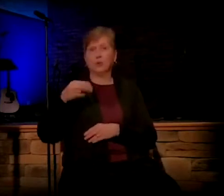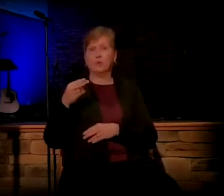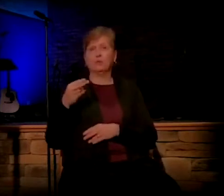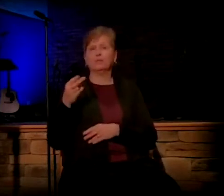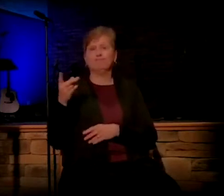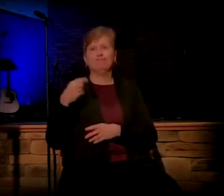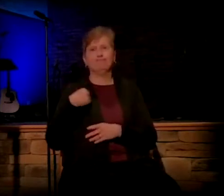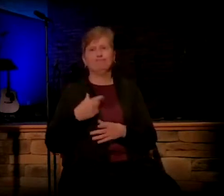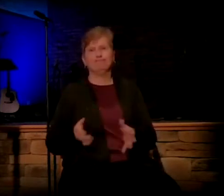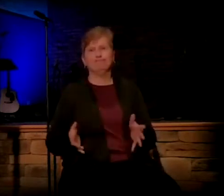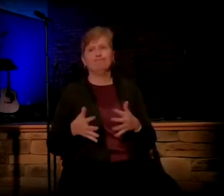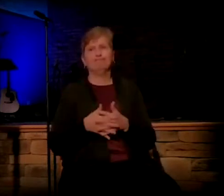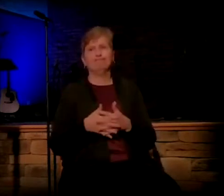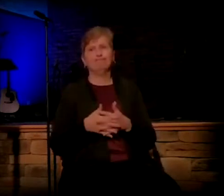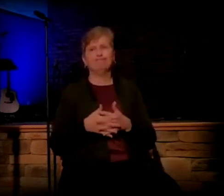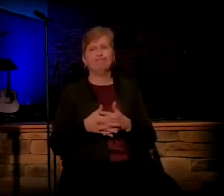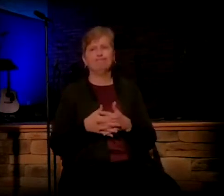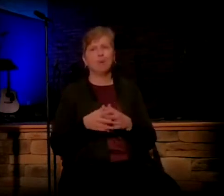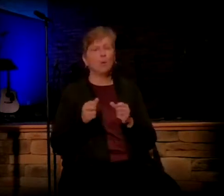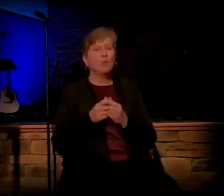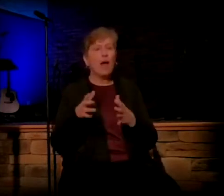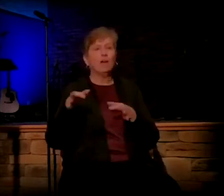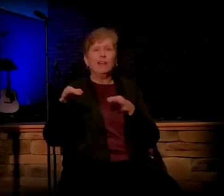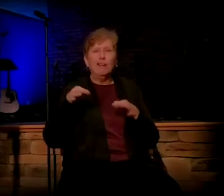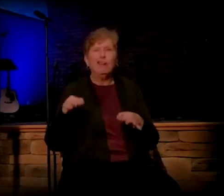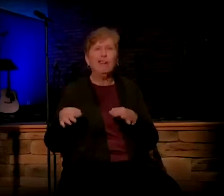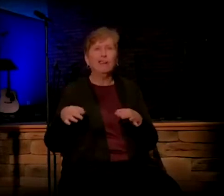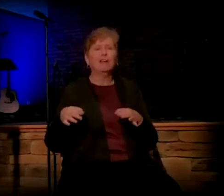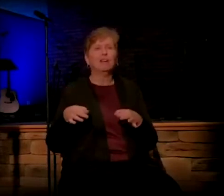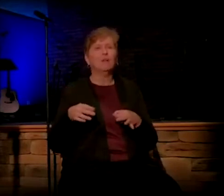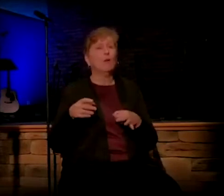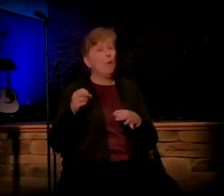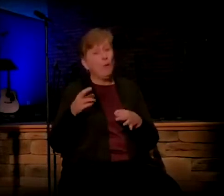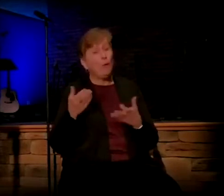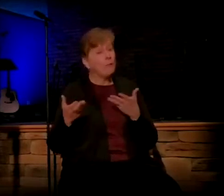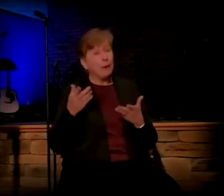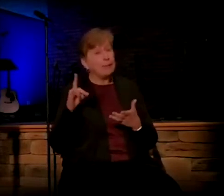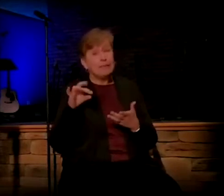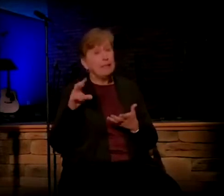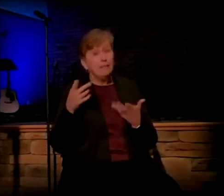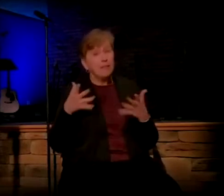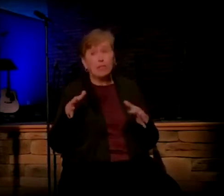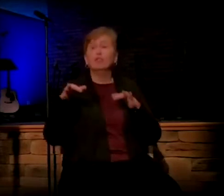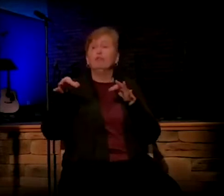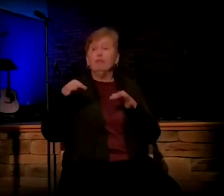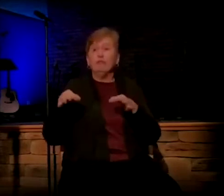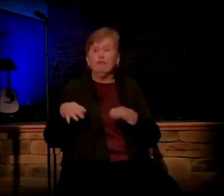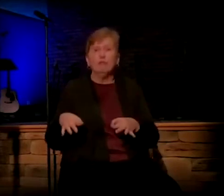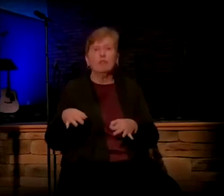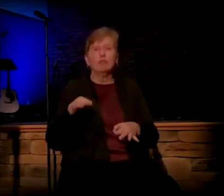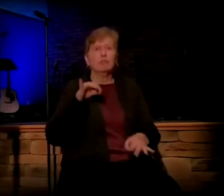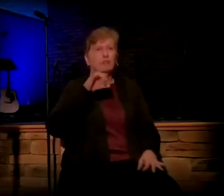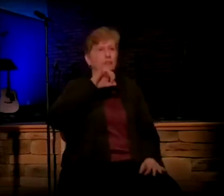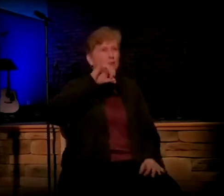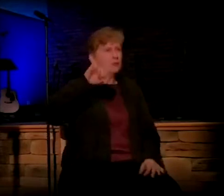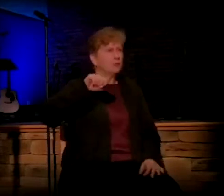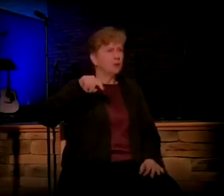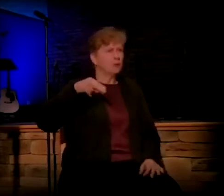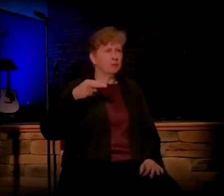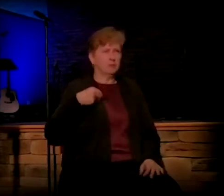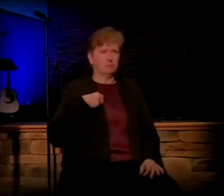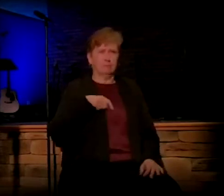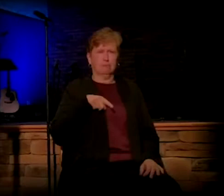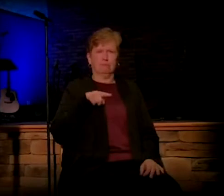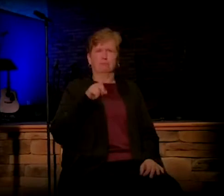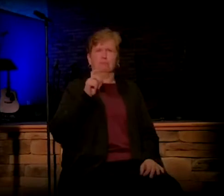telling him about the miraculous conception. Or if she did, at this point, Joseph didn't buy it.